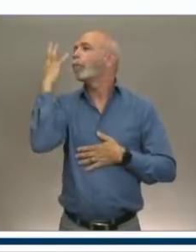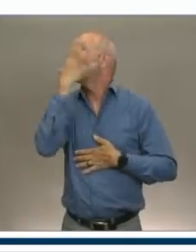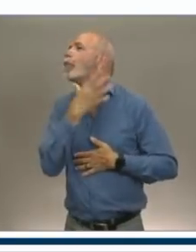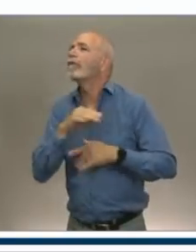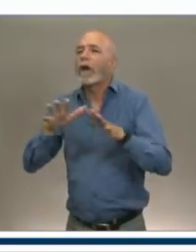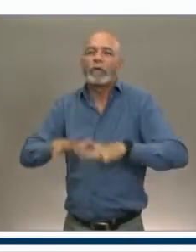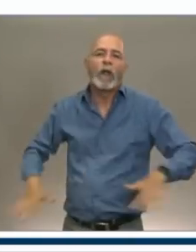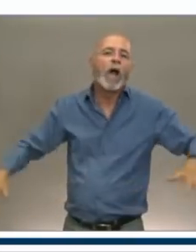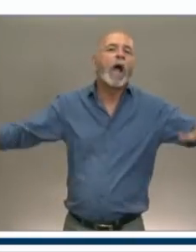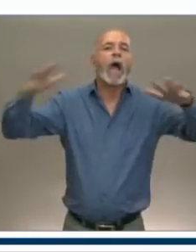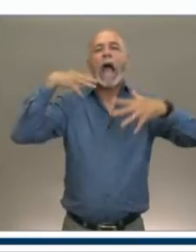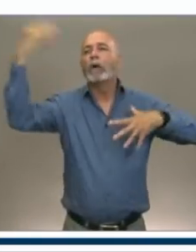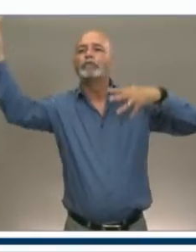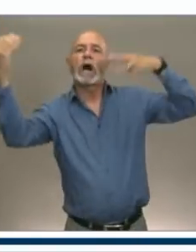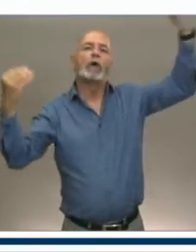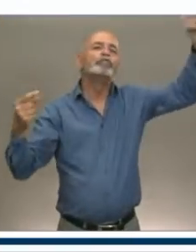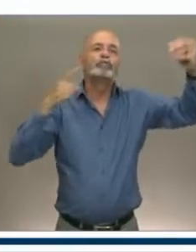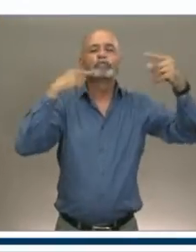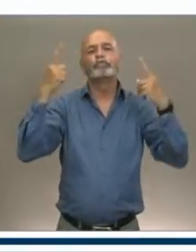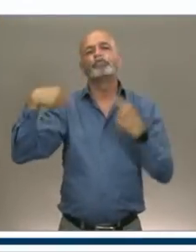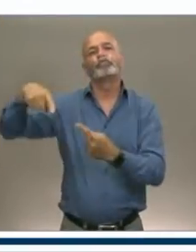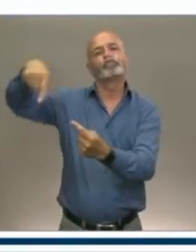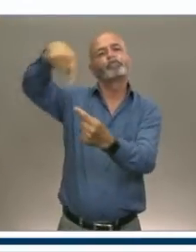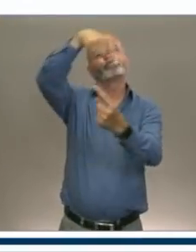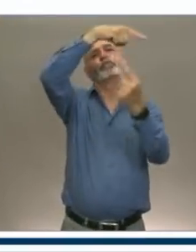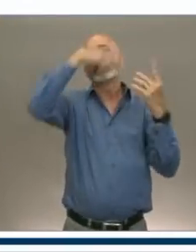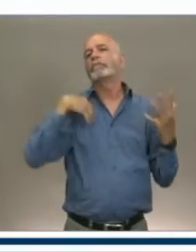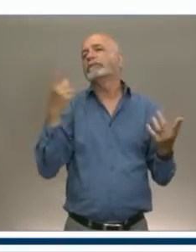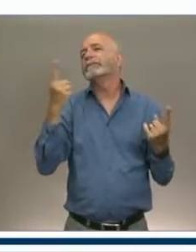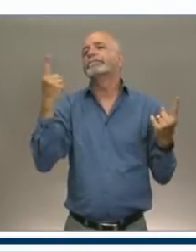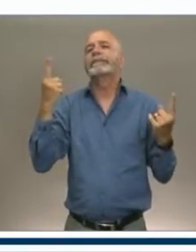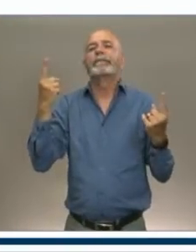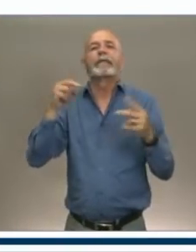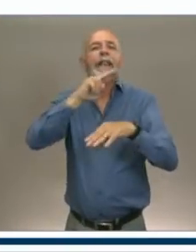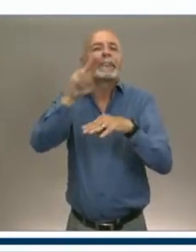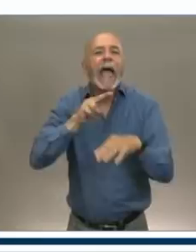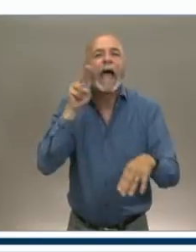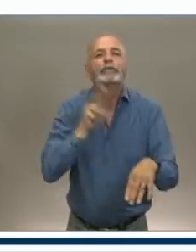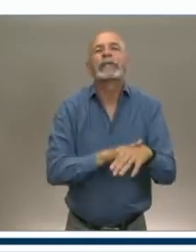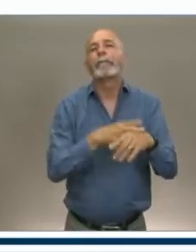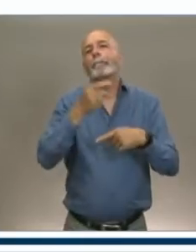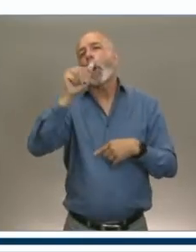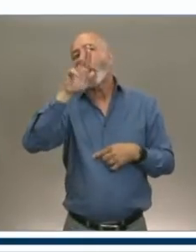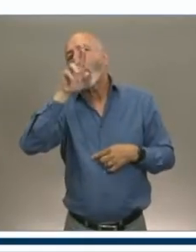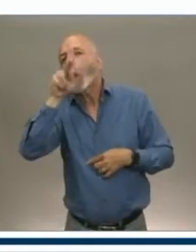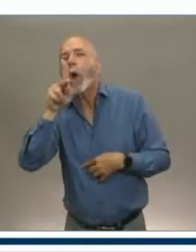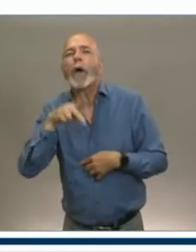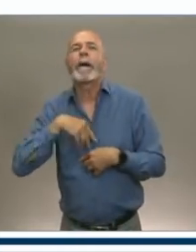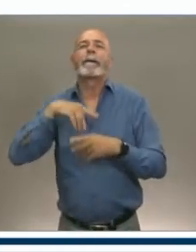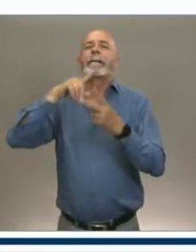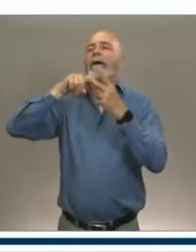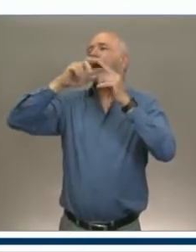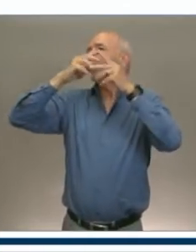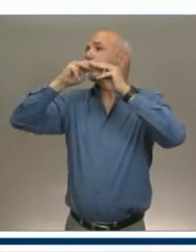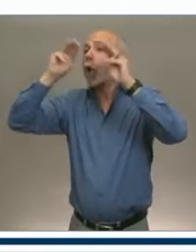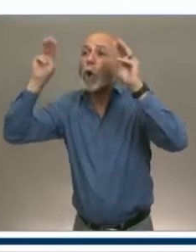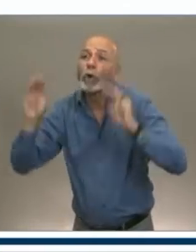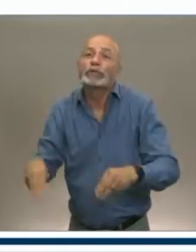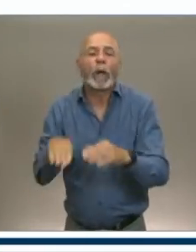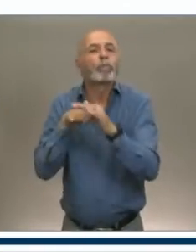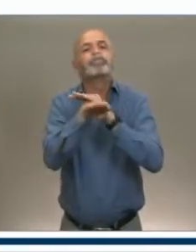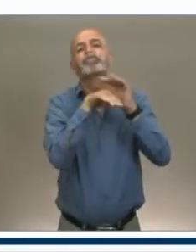operators, outfitters, nature parks, amusement or theme parks, zoos and gardens,